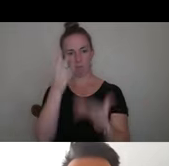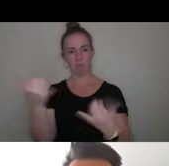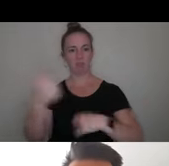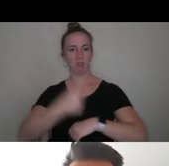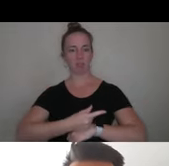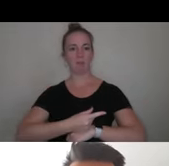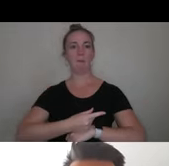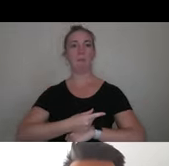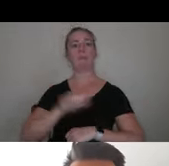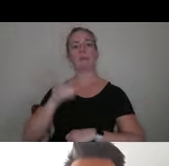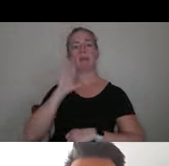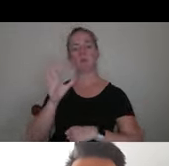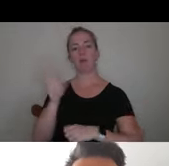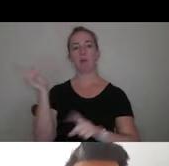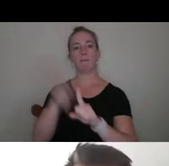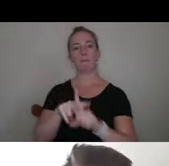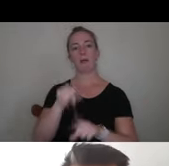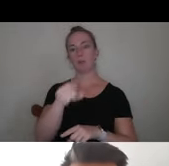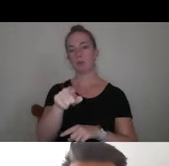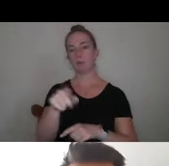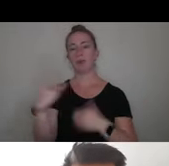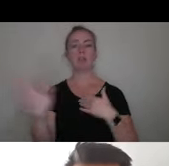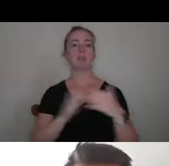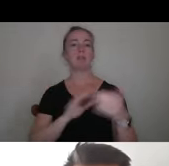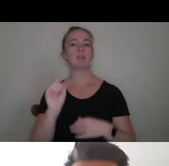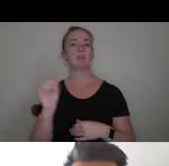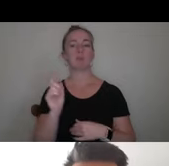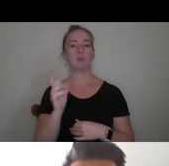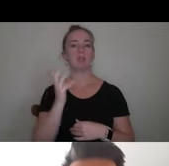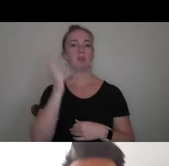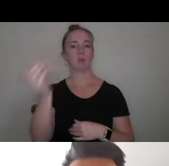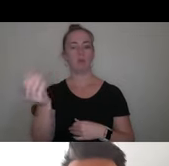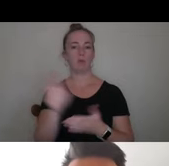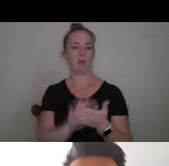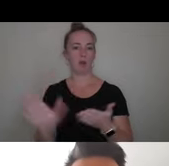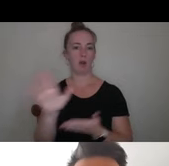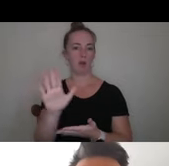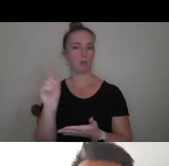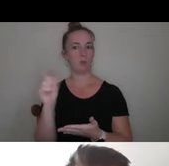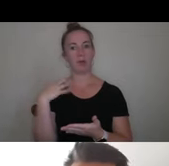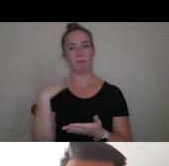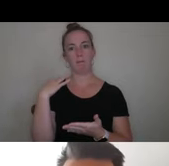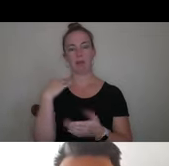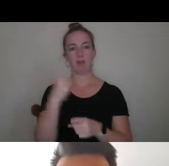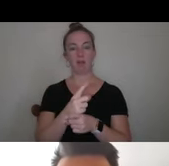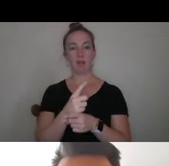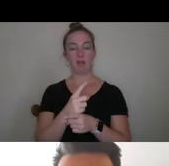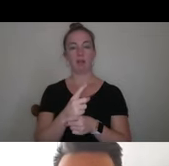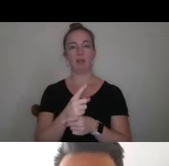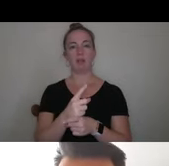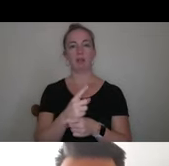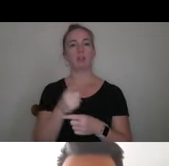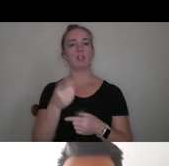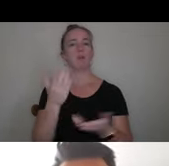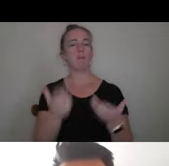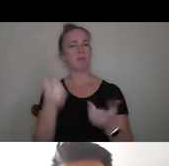stuff that is going to be relevant to you regardless of where you're going to be applying, right? So diving right in, you might be wondering,